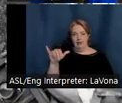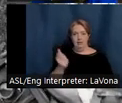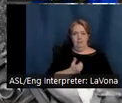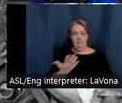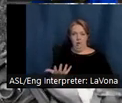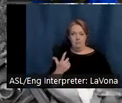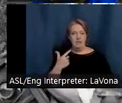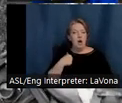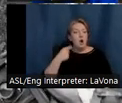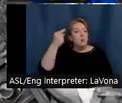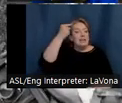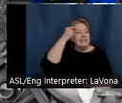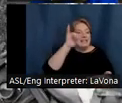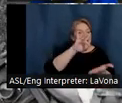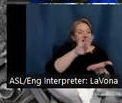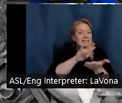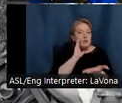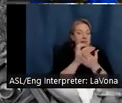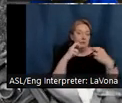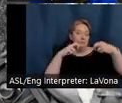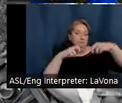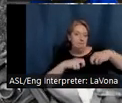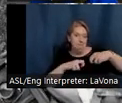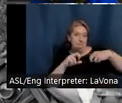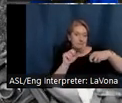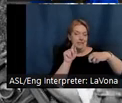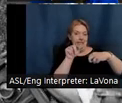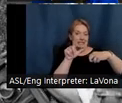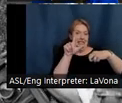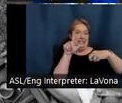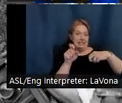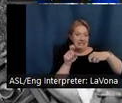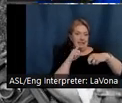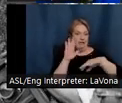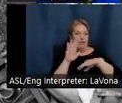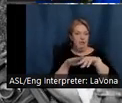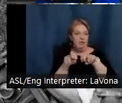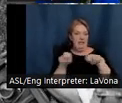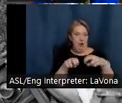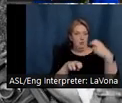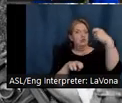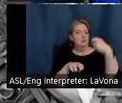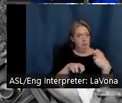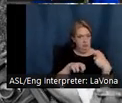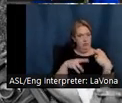Steele in the large studio. Steele can be seen on the couch on the screen.